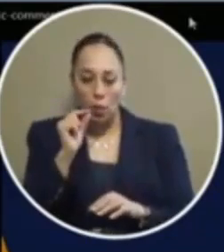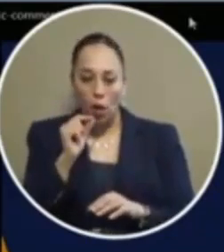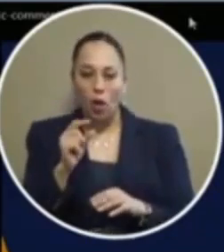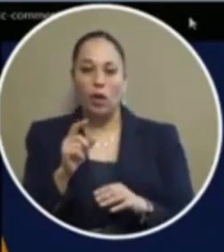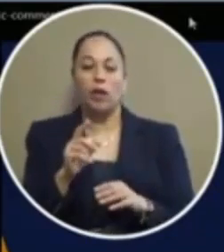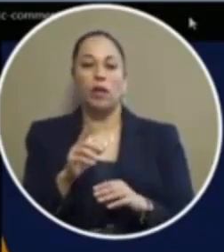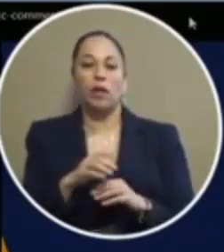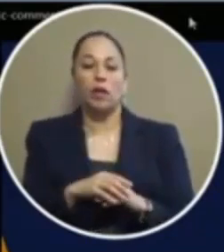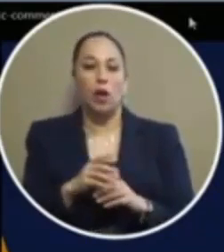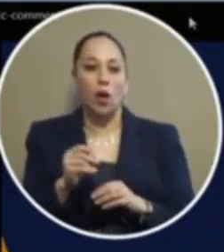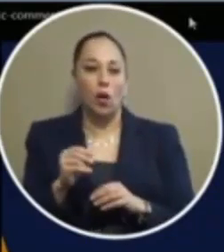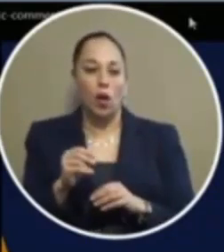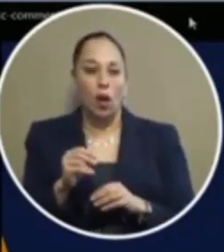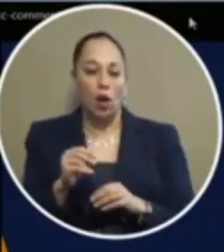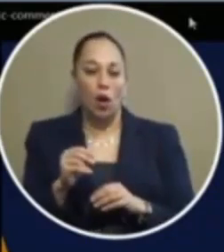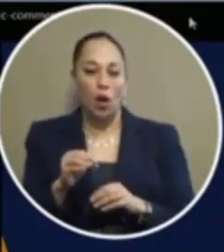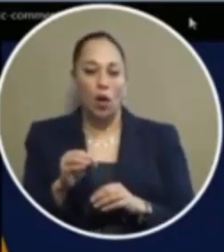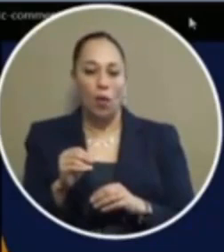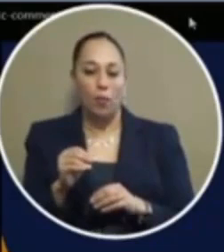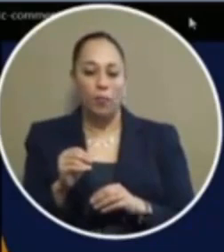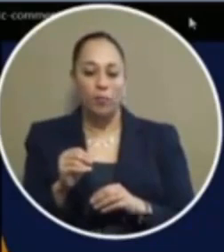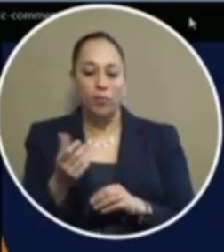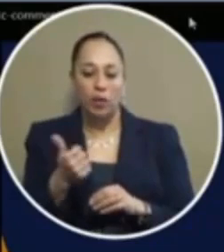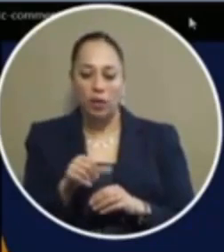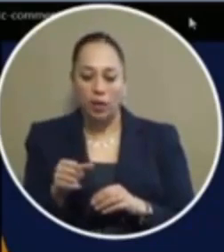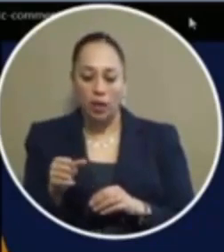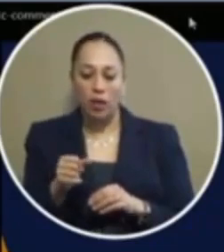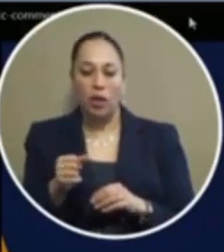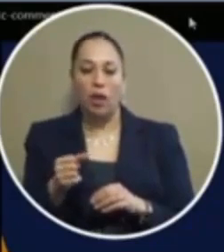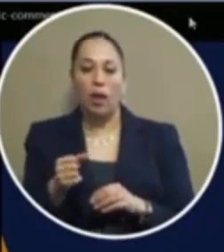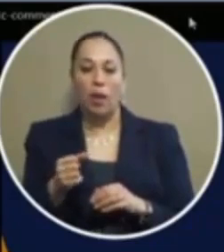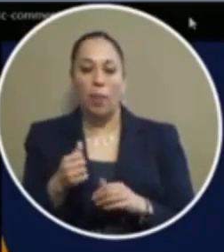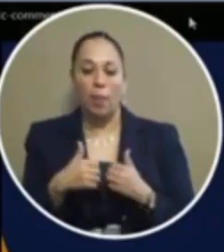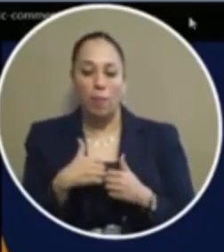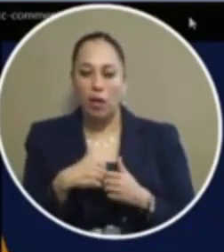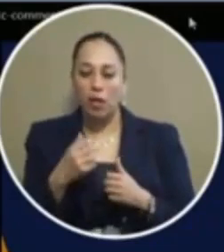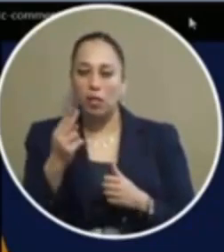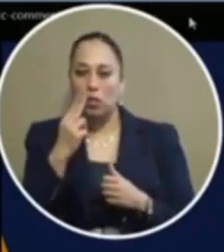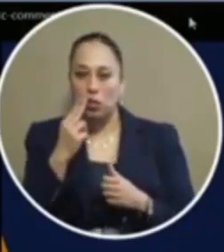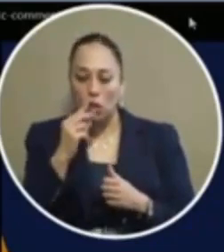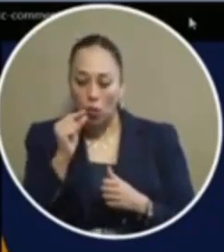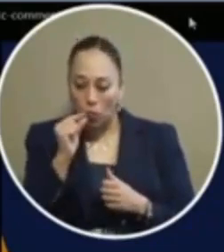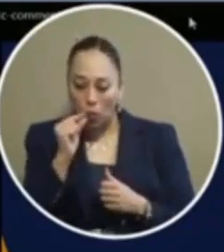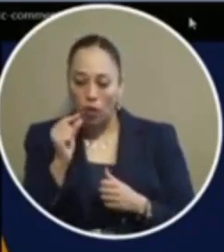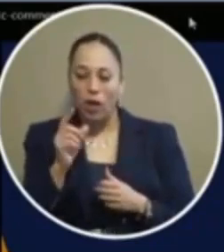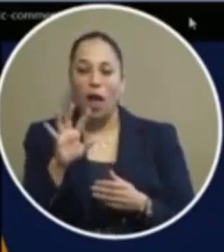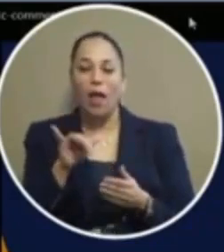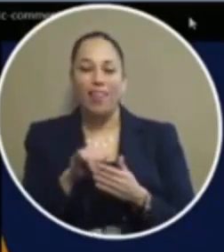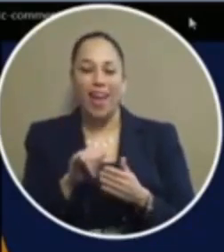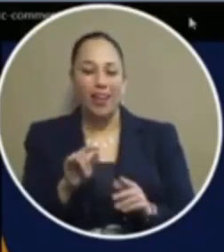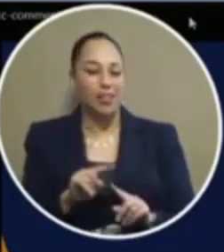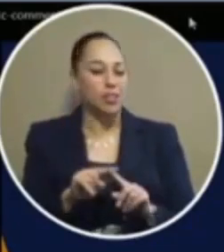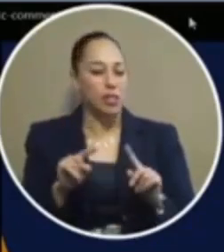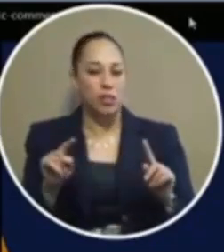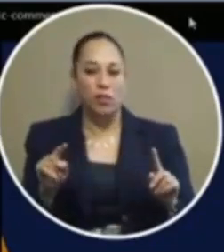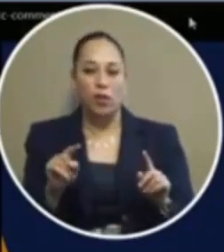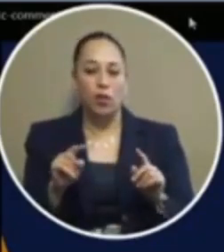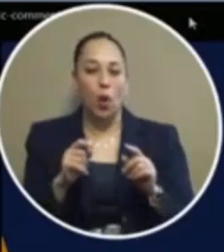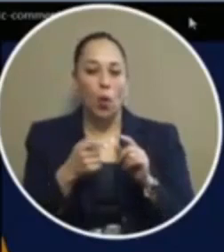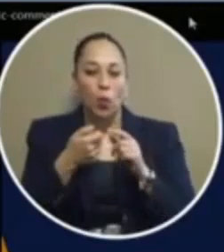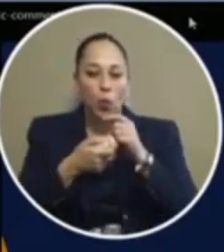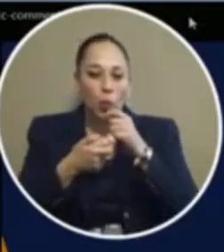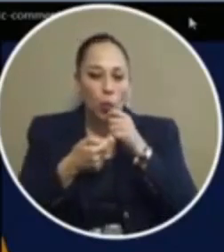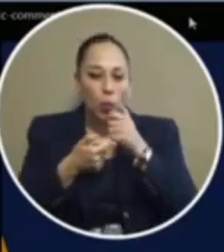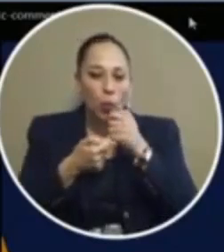topically uh edibly vaping and smoking and vaping and smoking are completely different things if you look that up